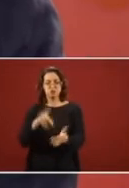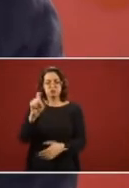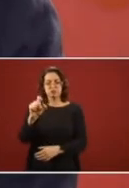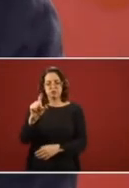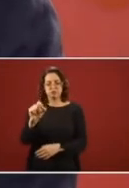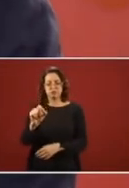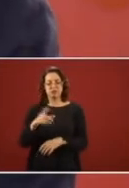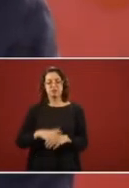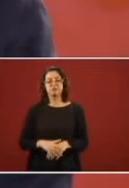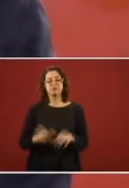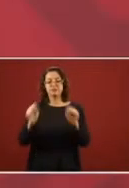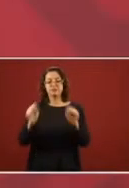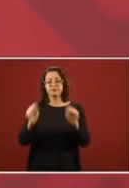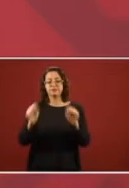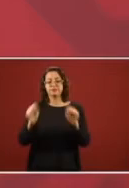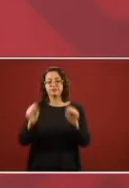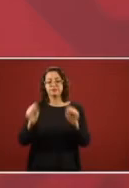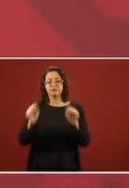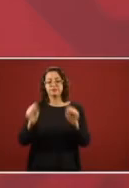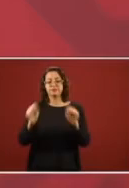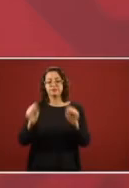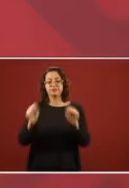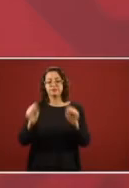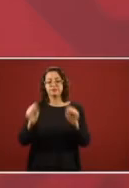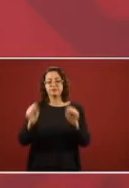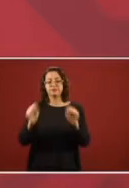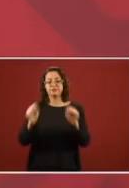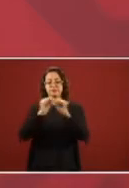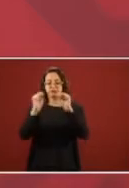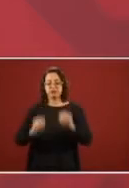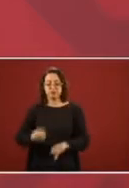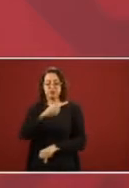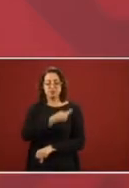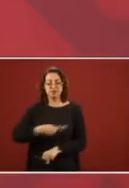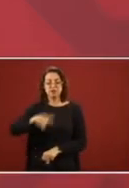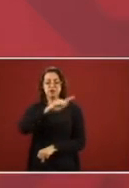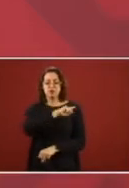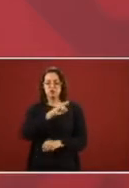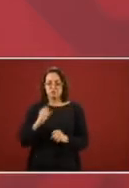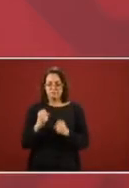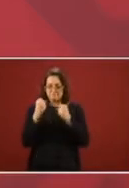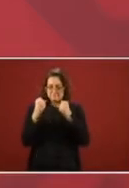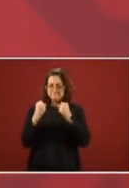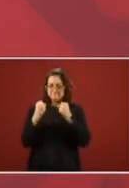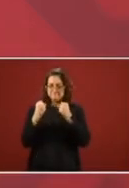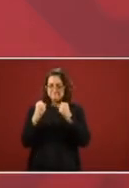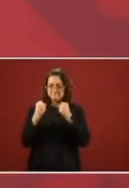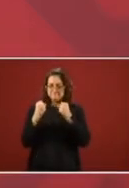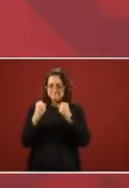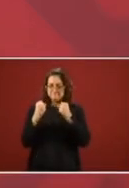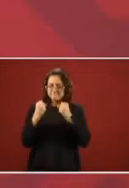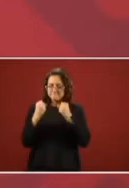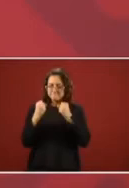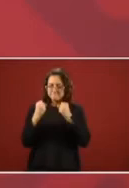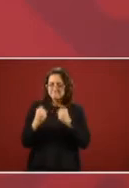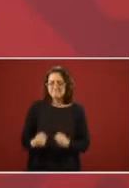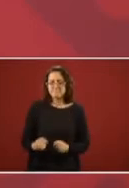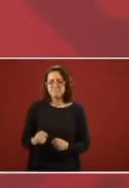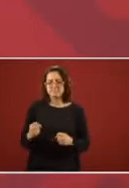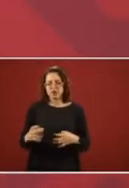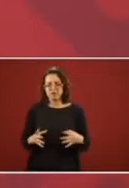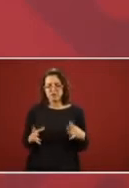the system for healthcare that's public,